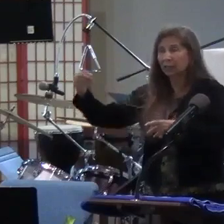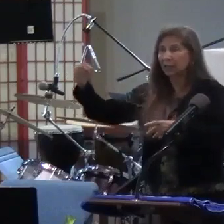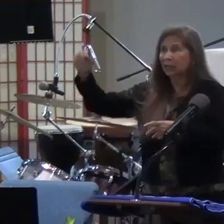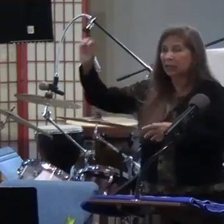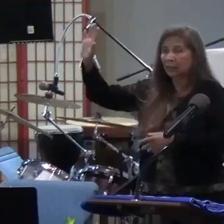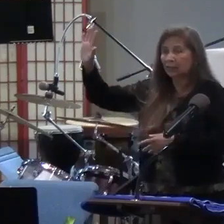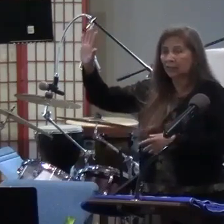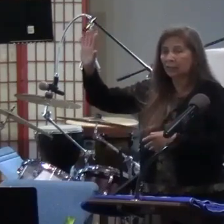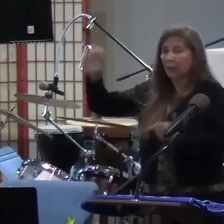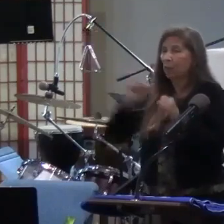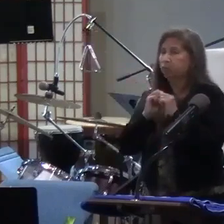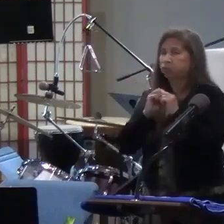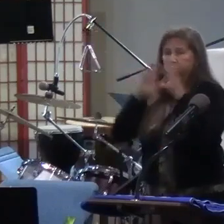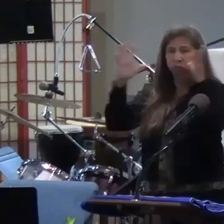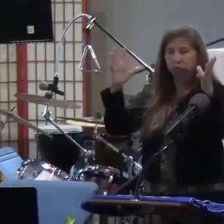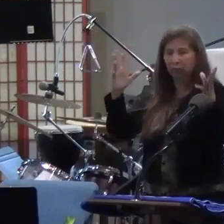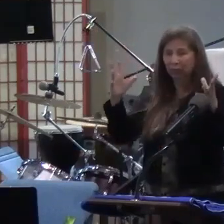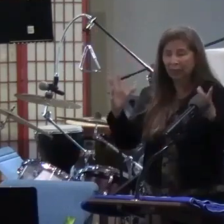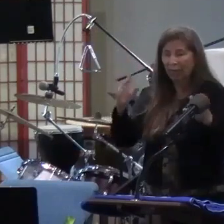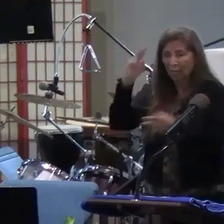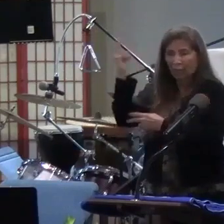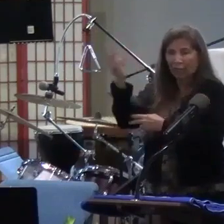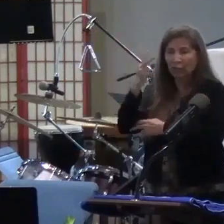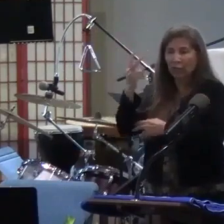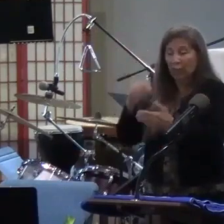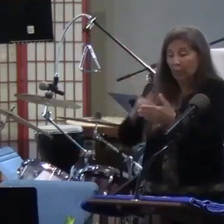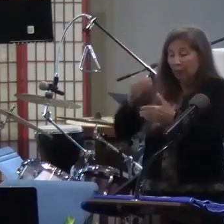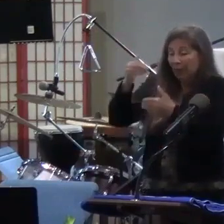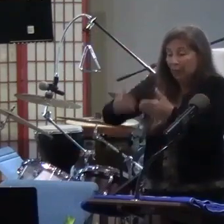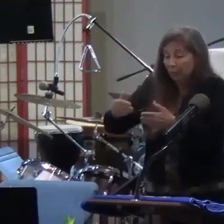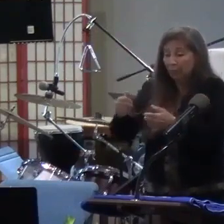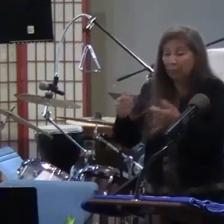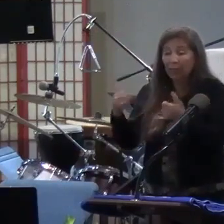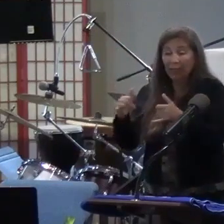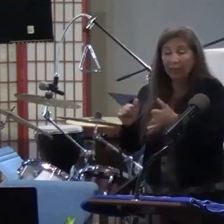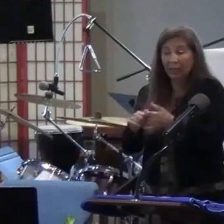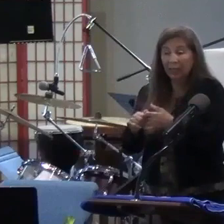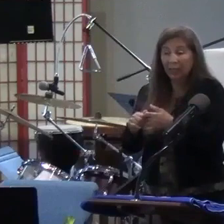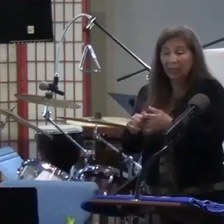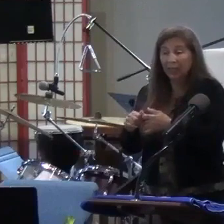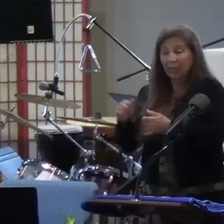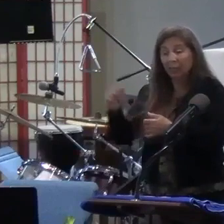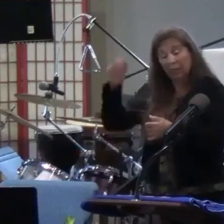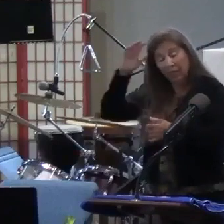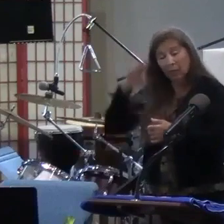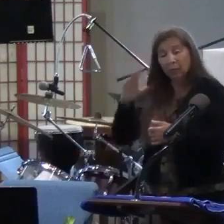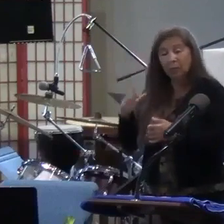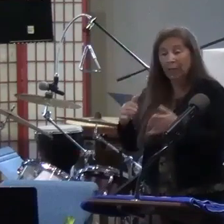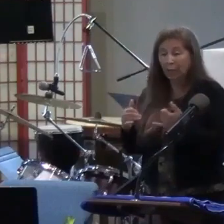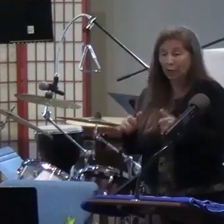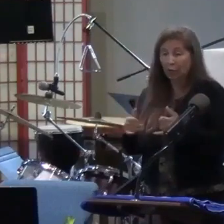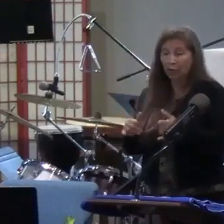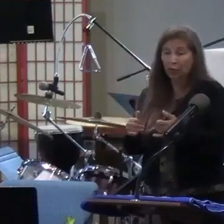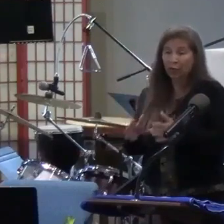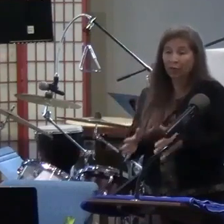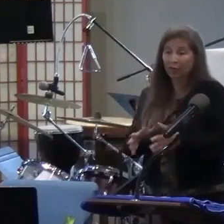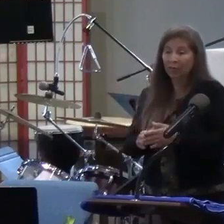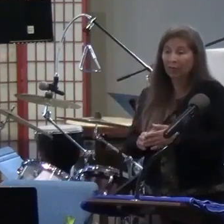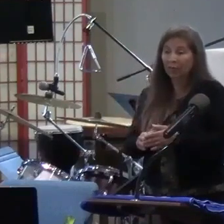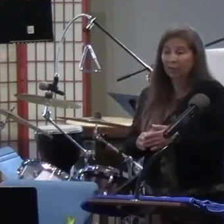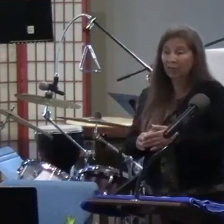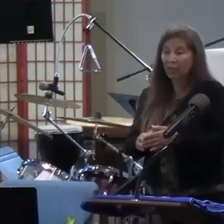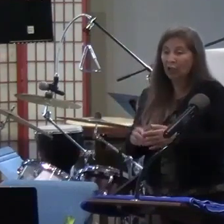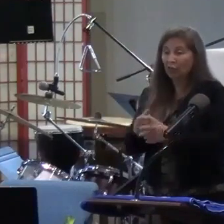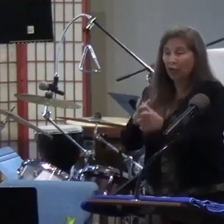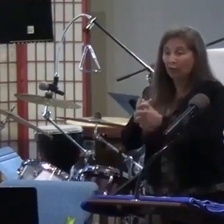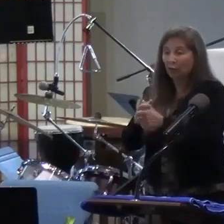all explode in victory. And no kidding, in the next play, the guy who came in to fill his position, they did a running play over that, and he ran for a